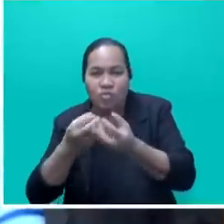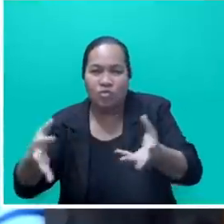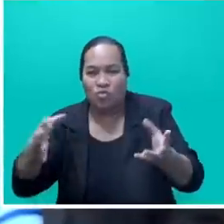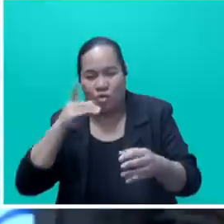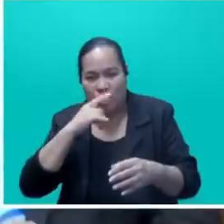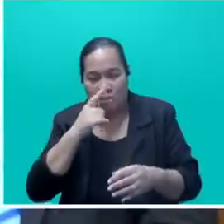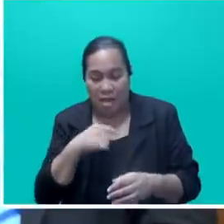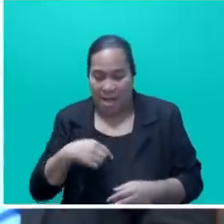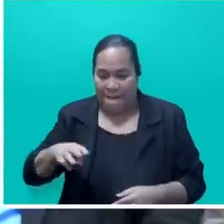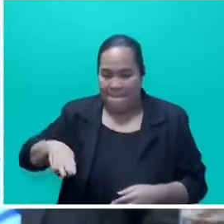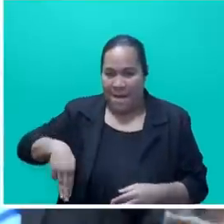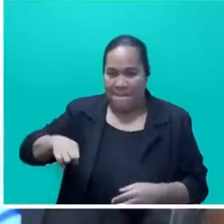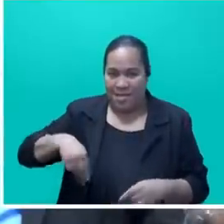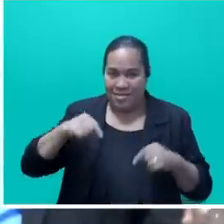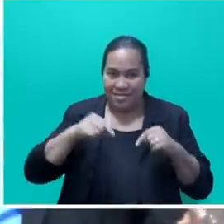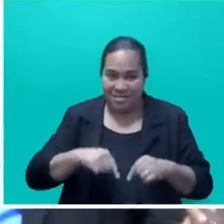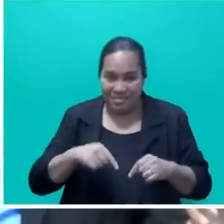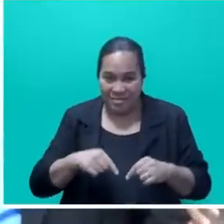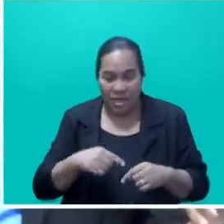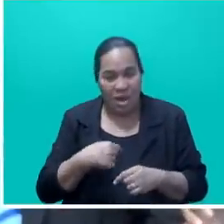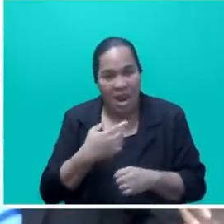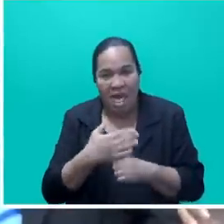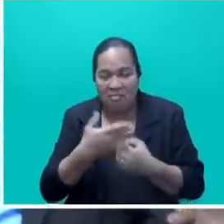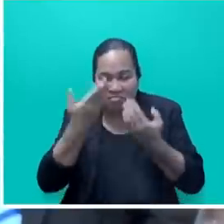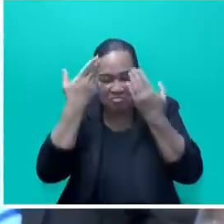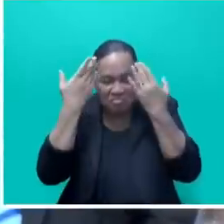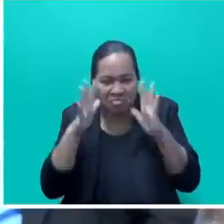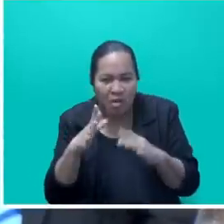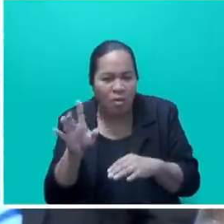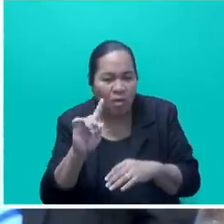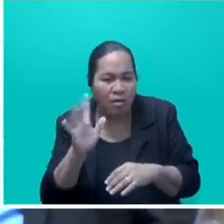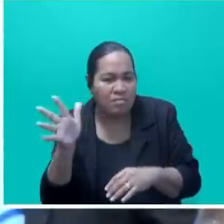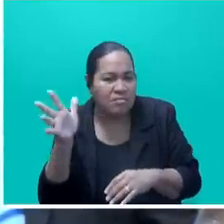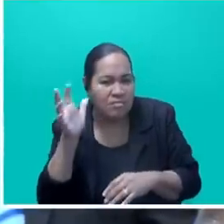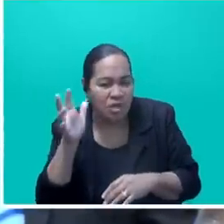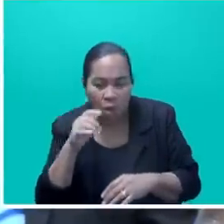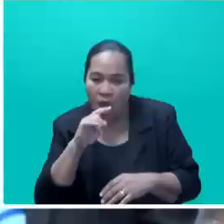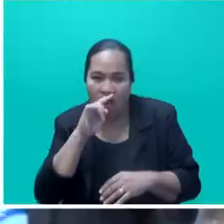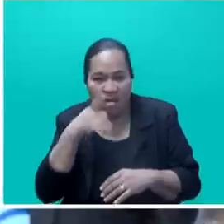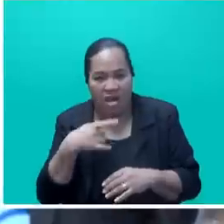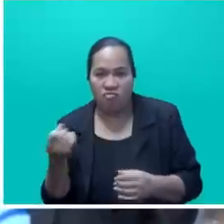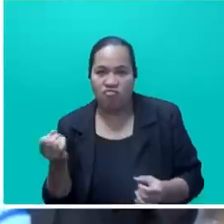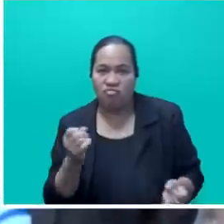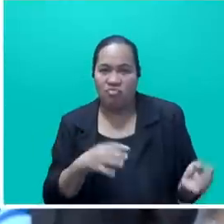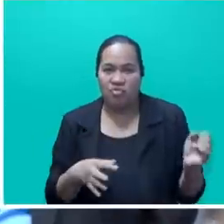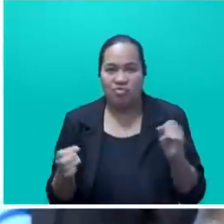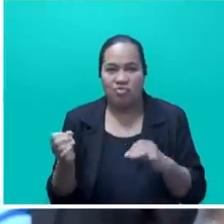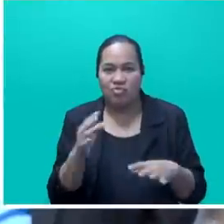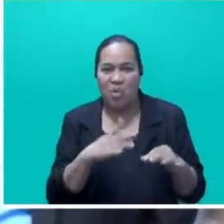as members of this August House, we were never given the courtesy to contribute to matters that affect our people.